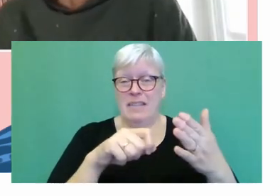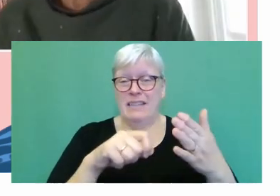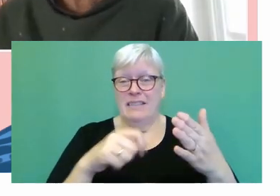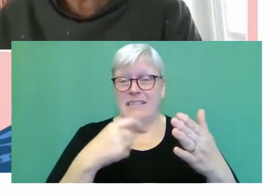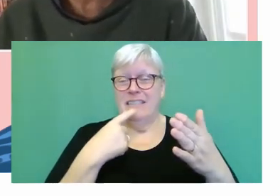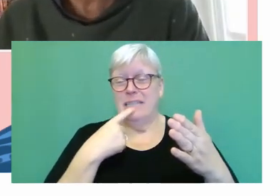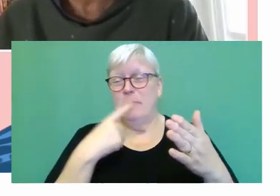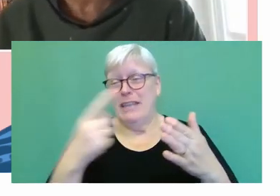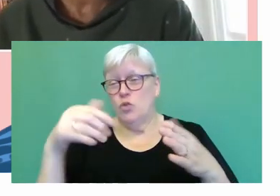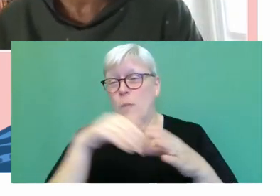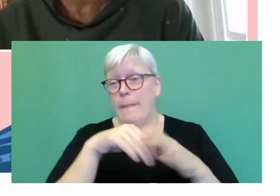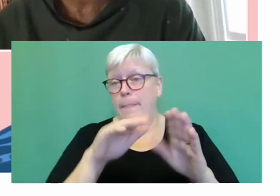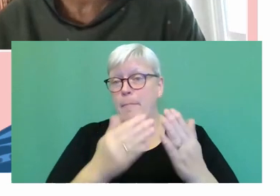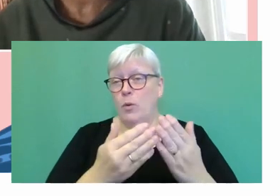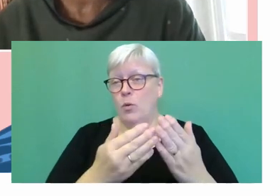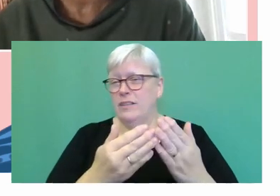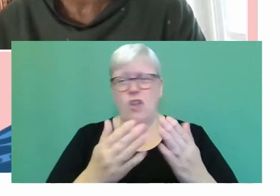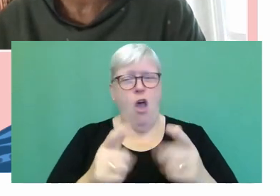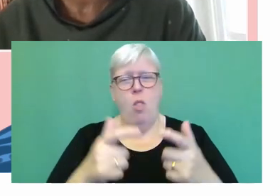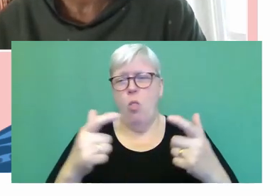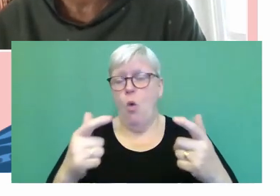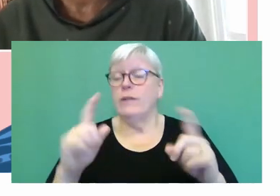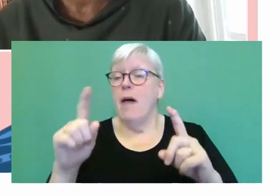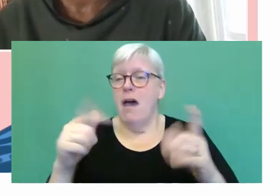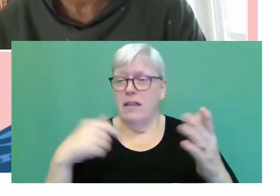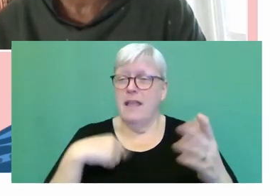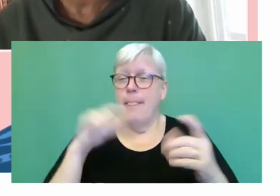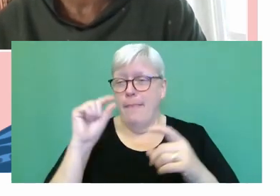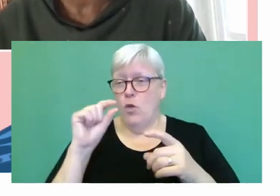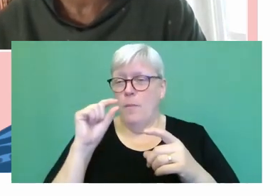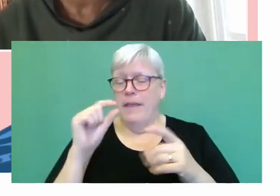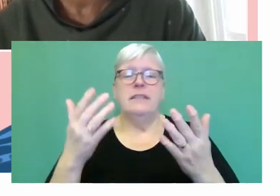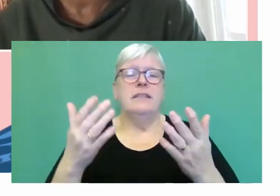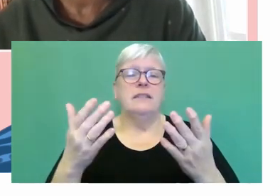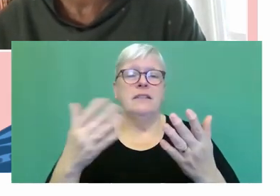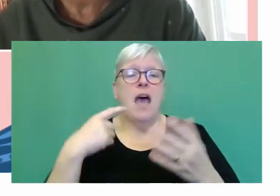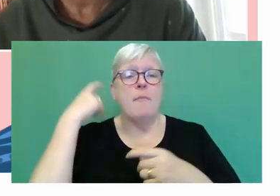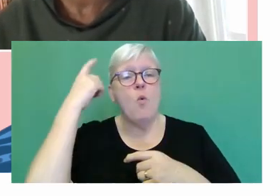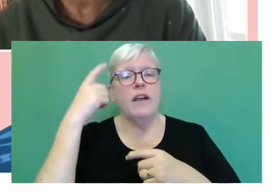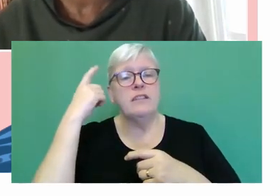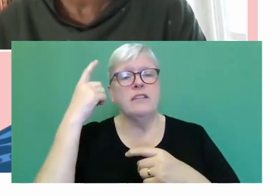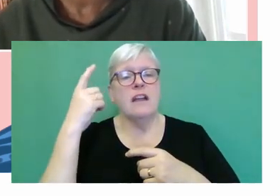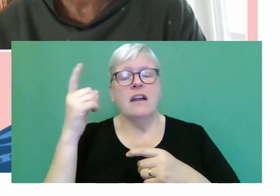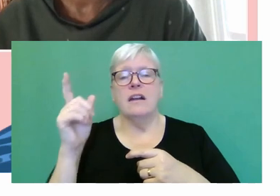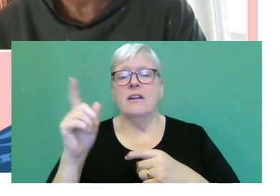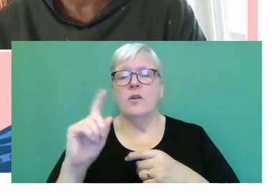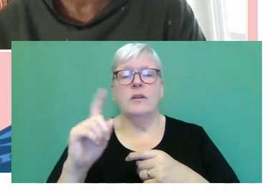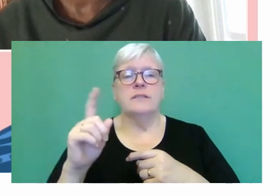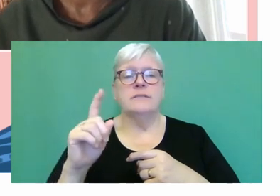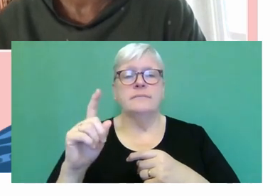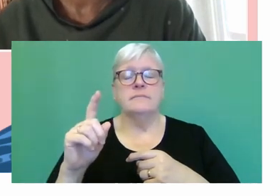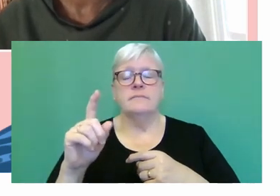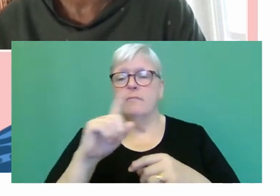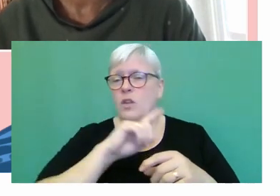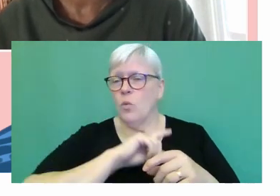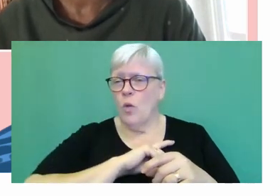Yeah, I just wondered if, you know, what was this, you know, why did you choose to